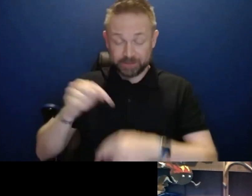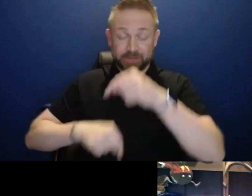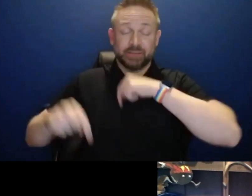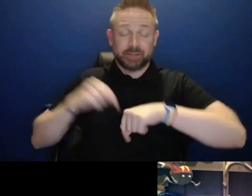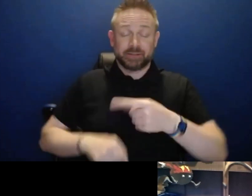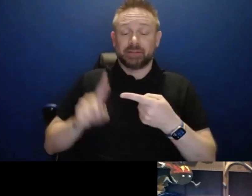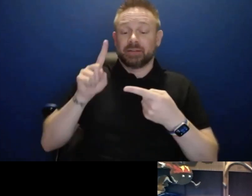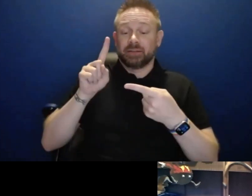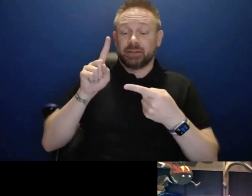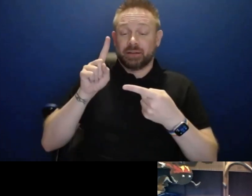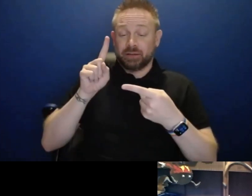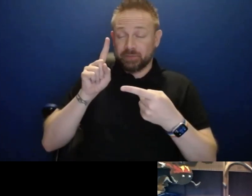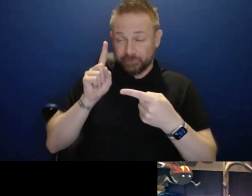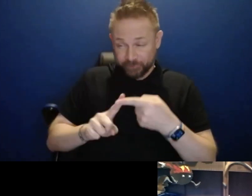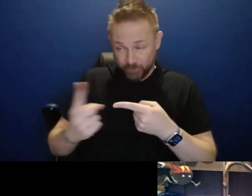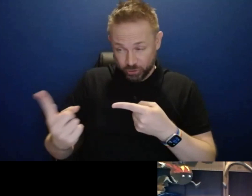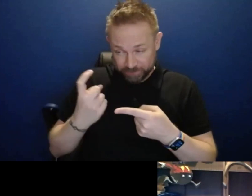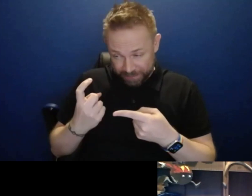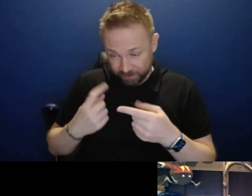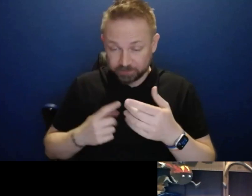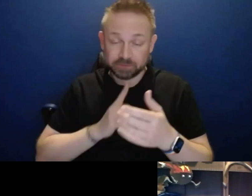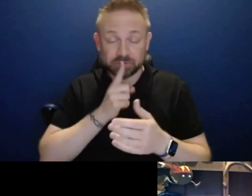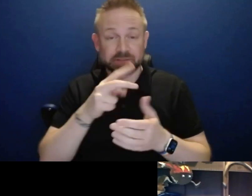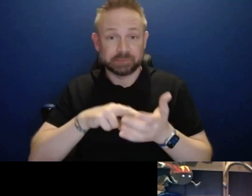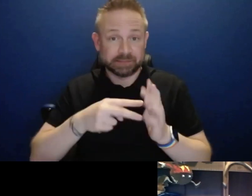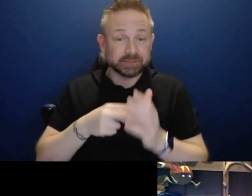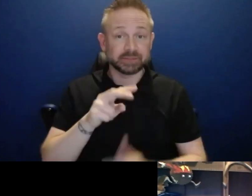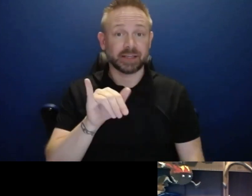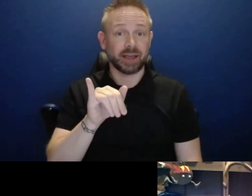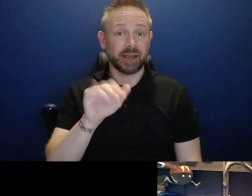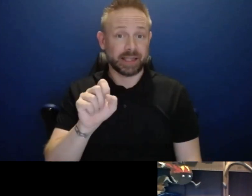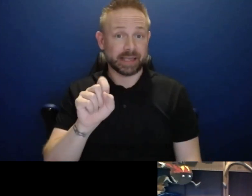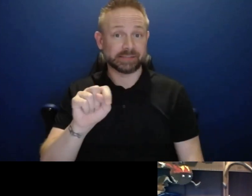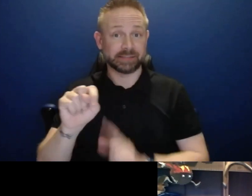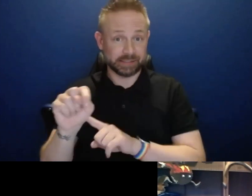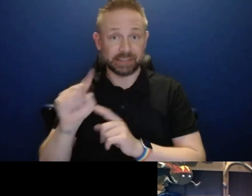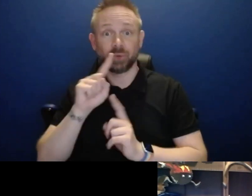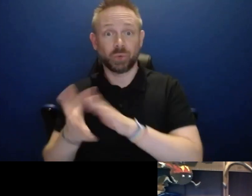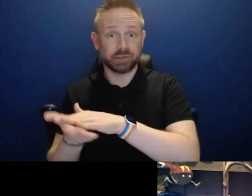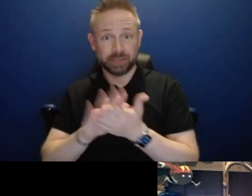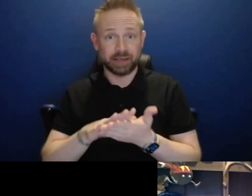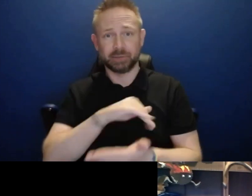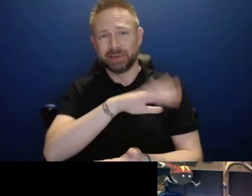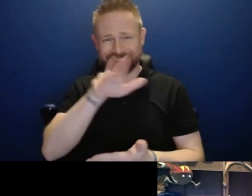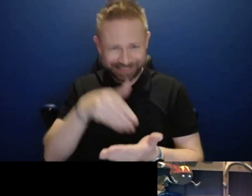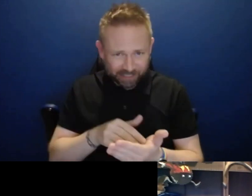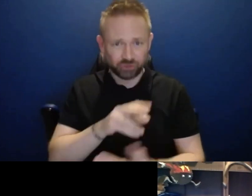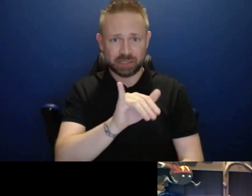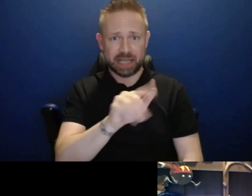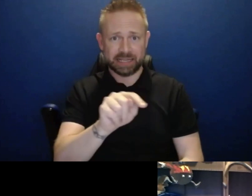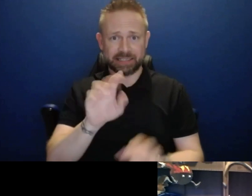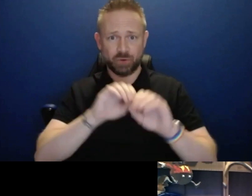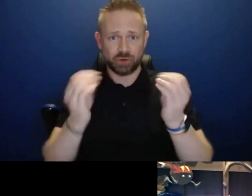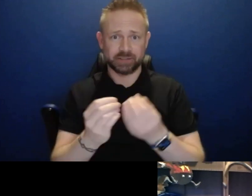or question number one is essentially is IST to become the central IT organization for